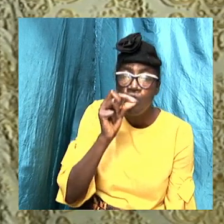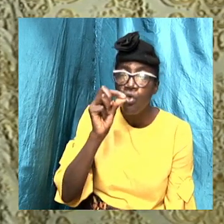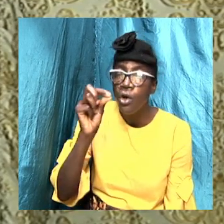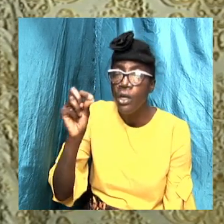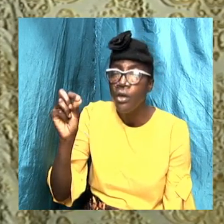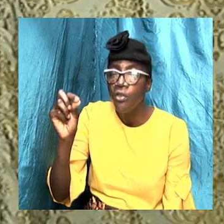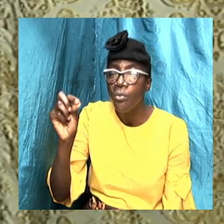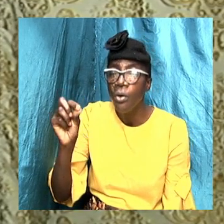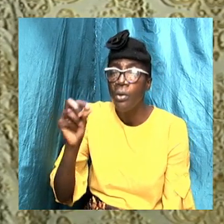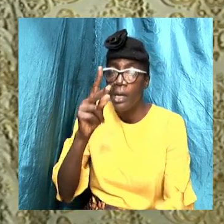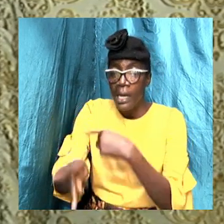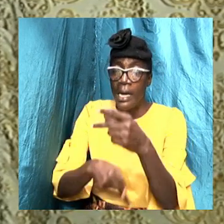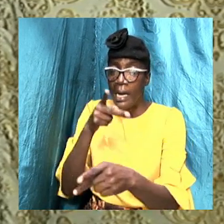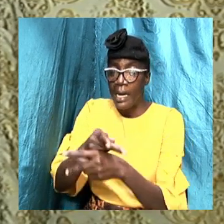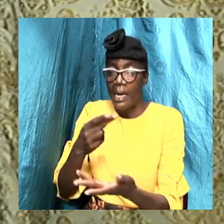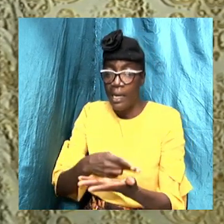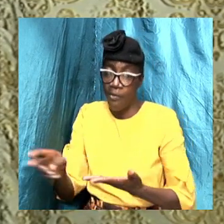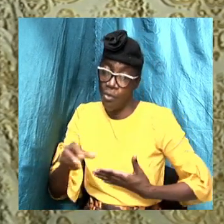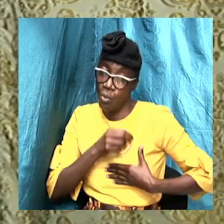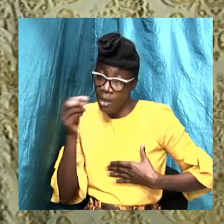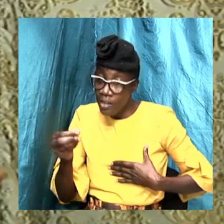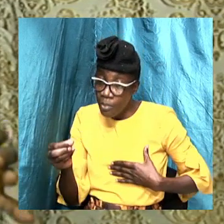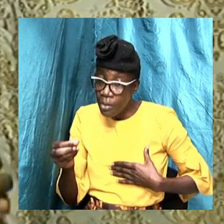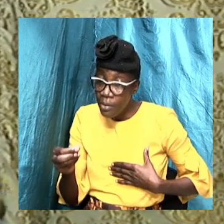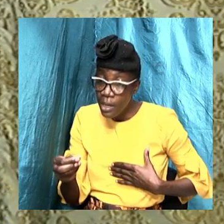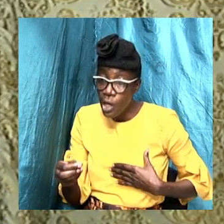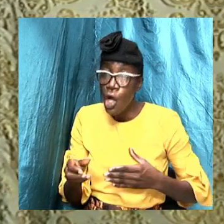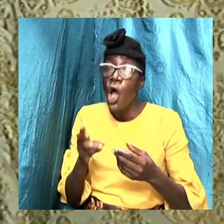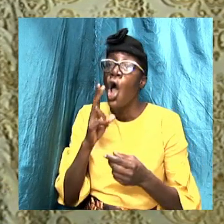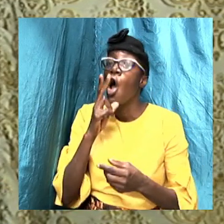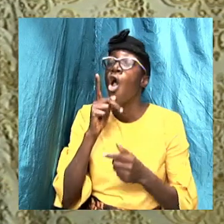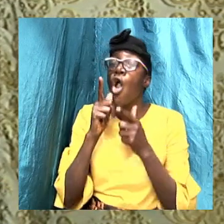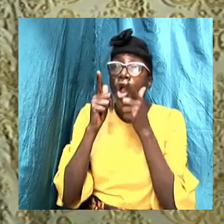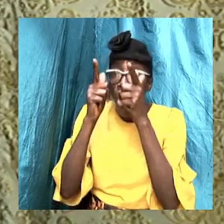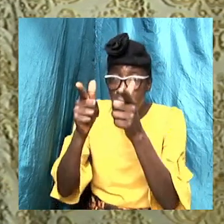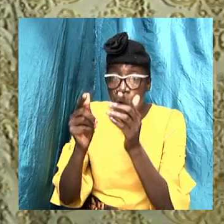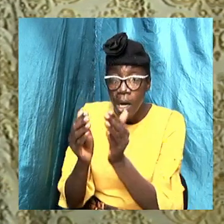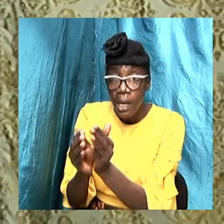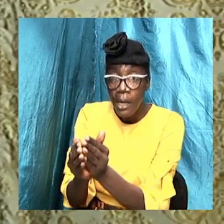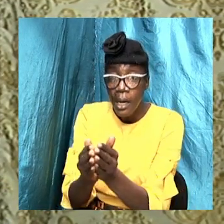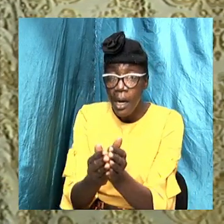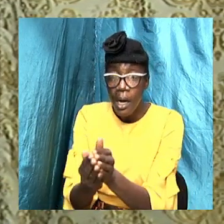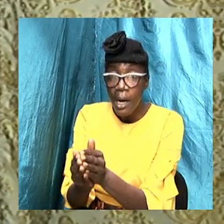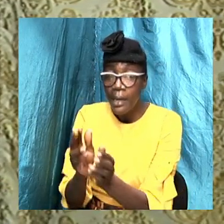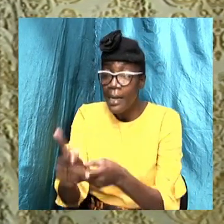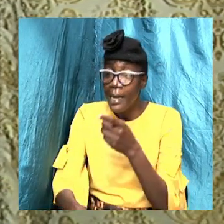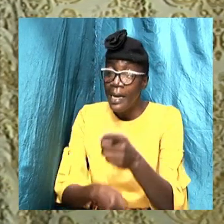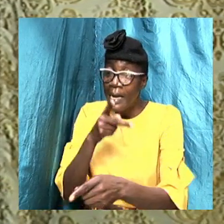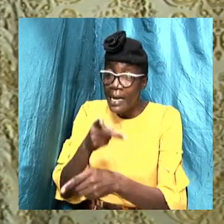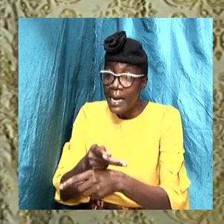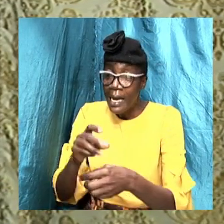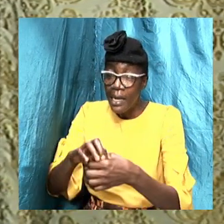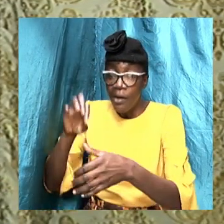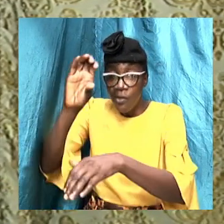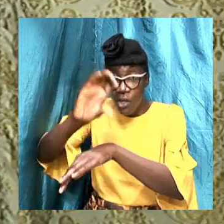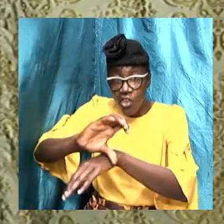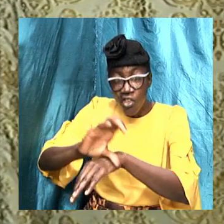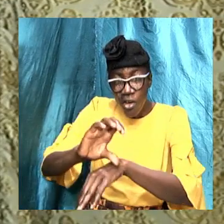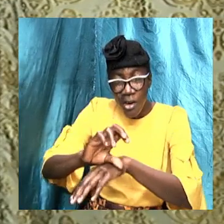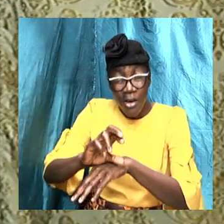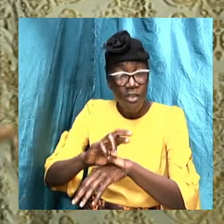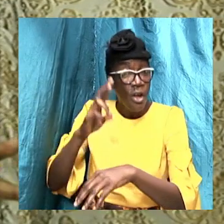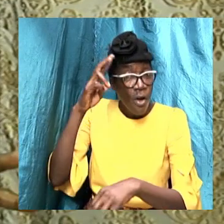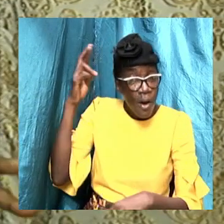A type of the Holy Spirit. And we look at the ark. It was a type of the church. we recognize then from